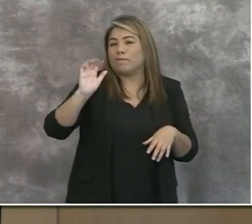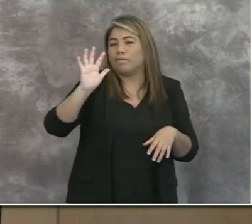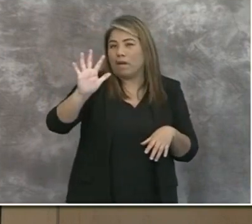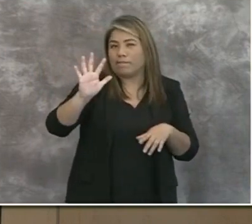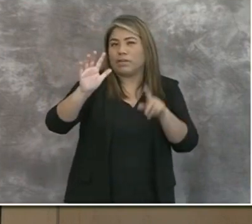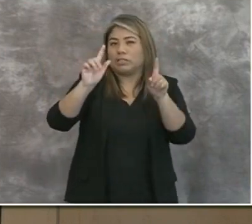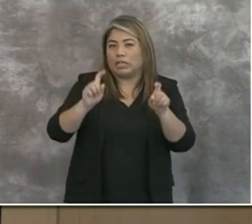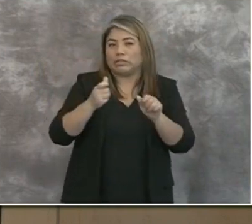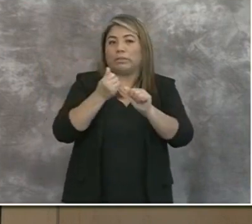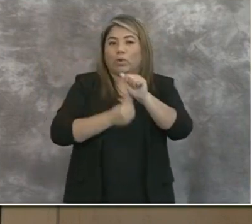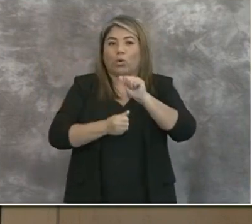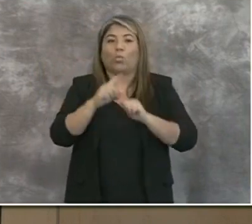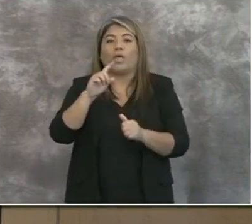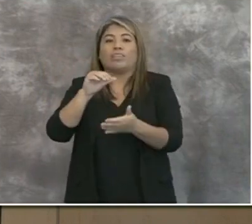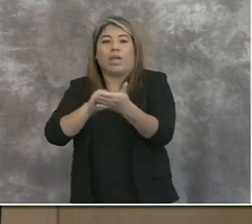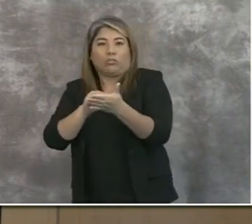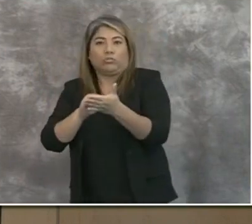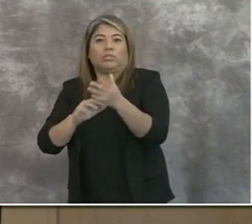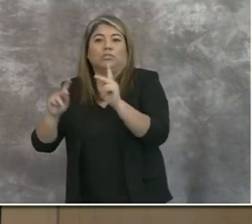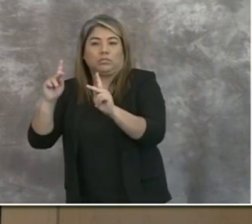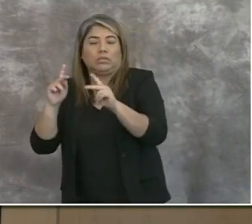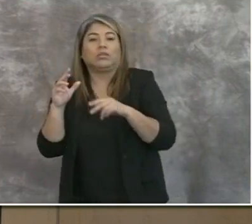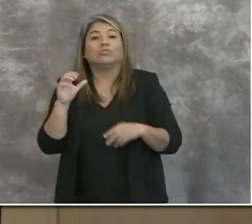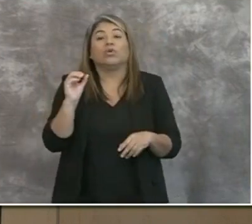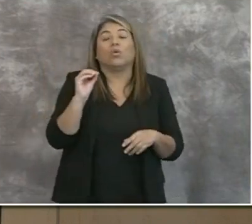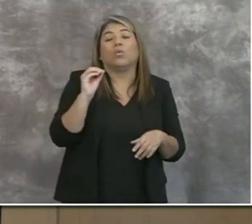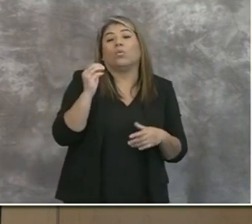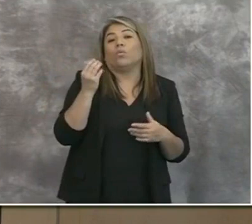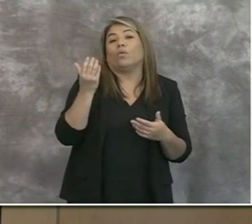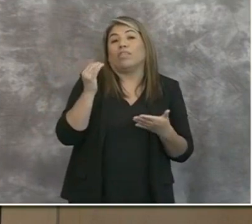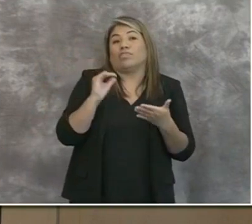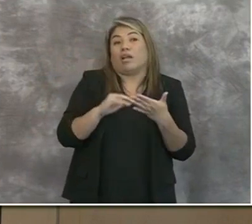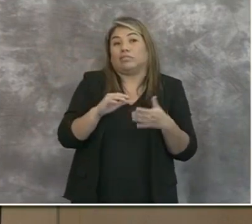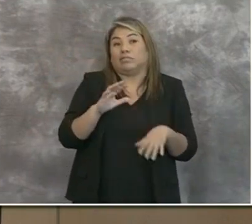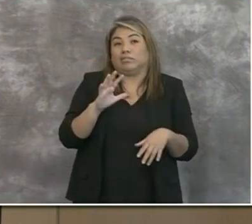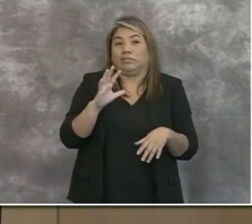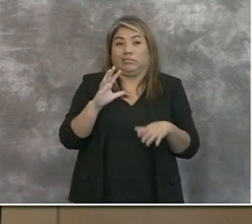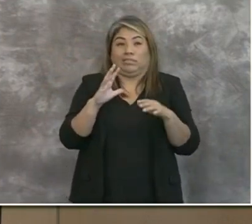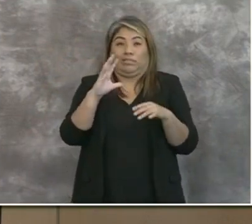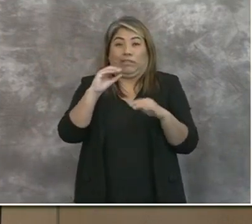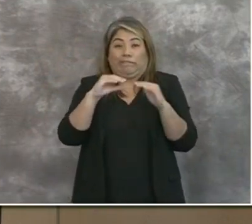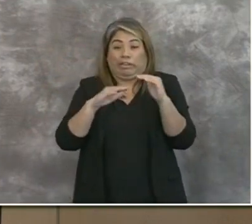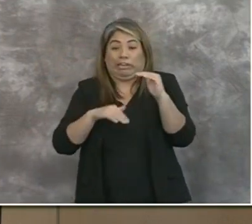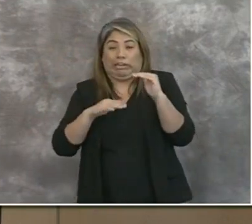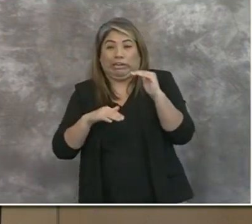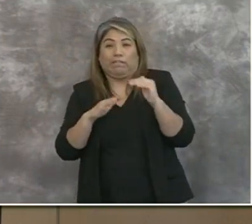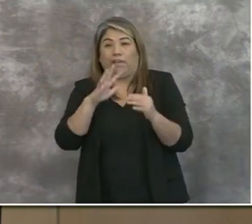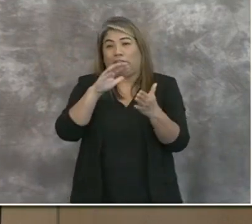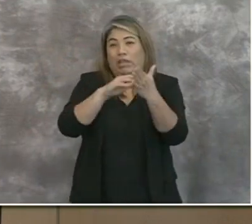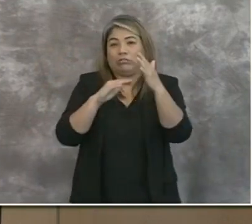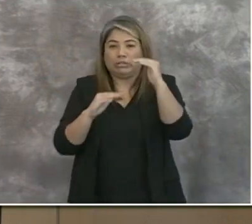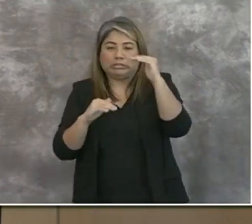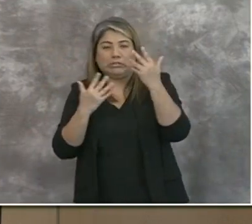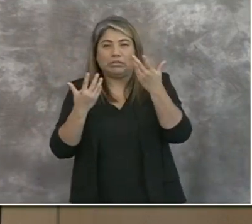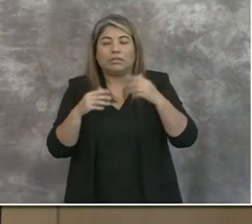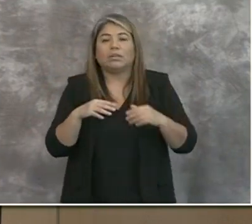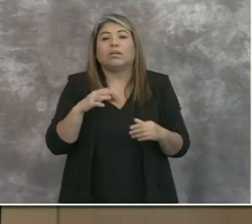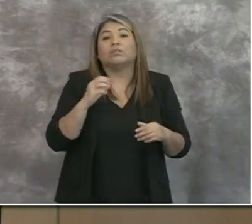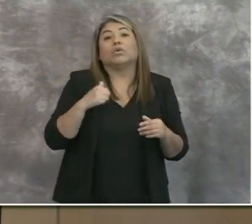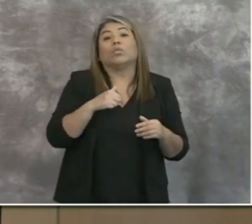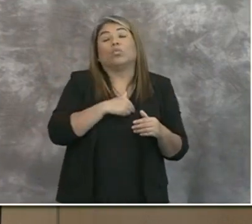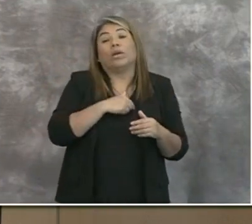tests per 1,000 population. So that's just 50 shy of 5,000. We have set